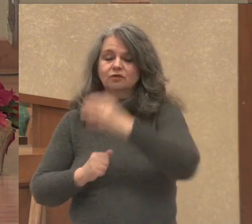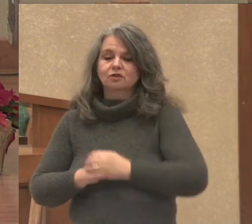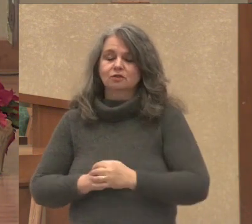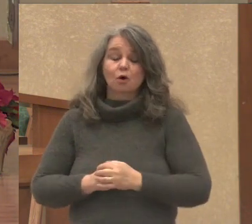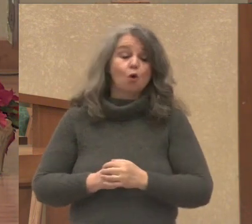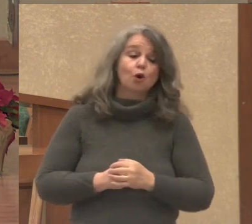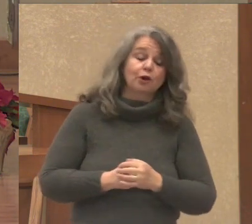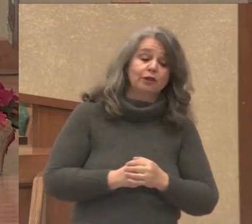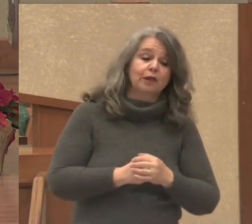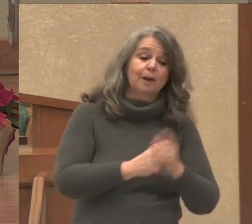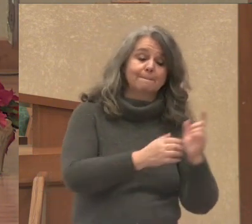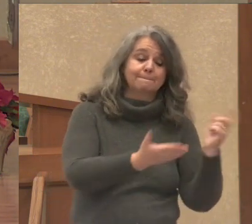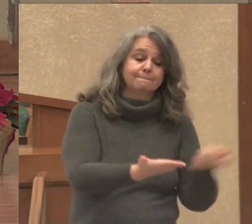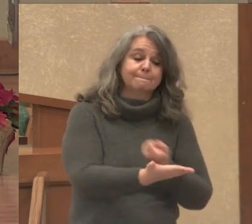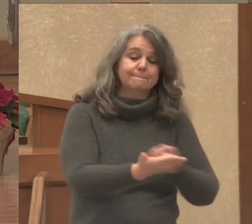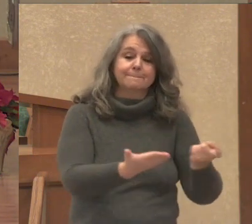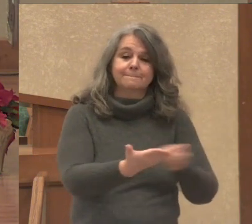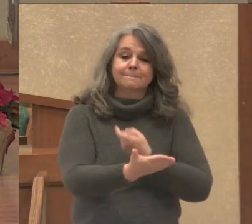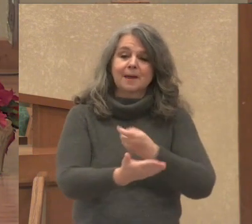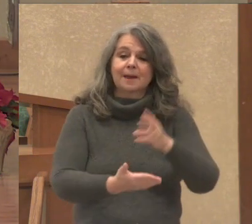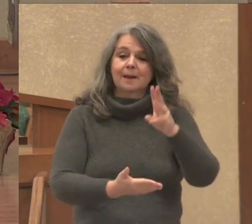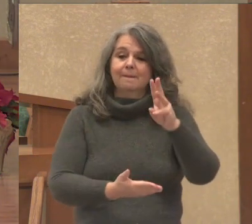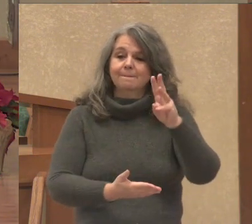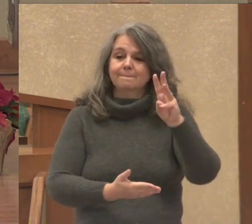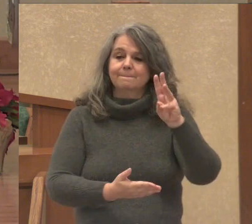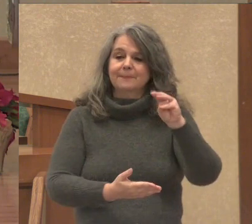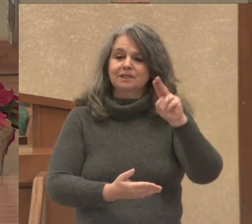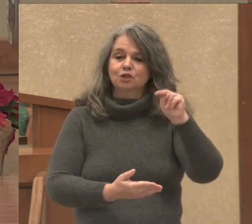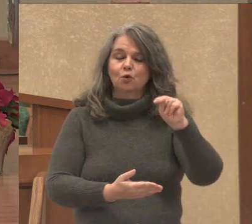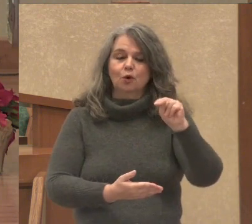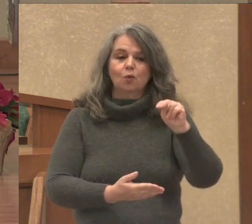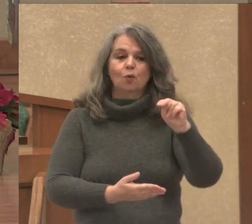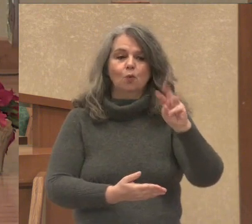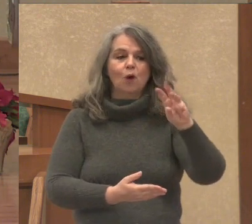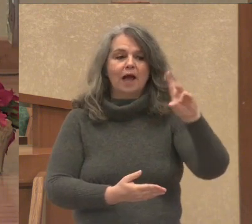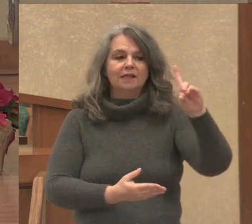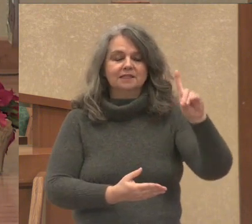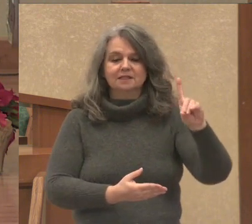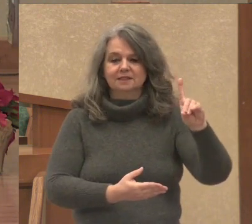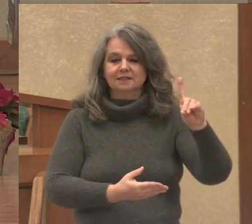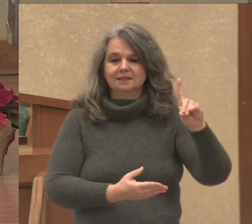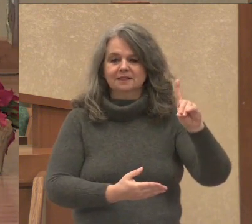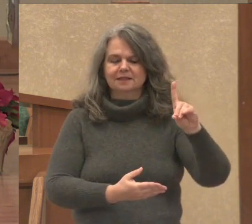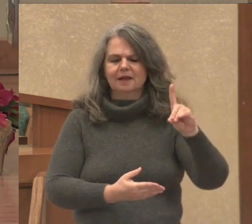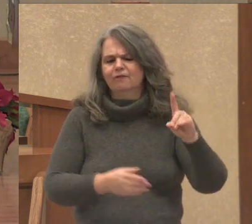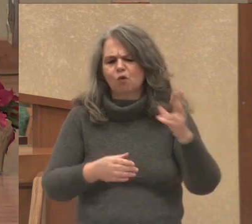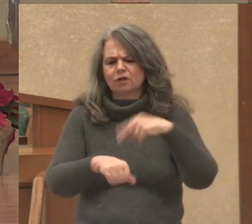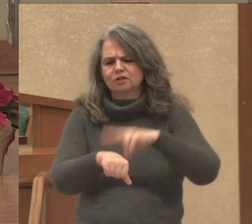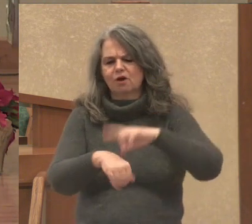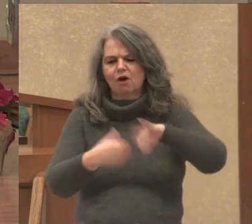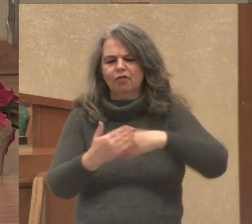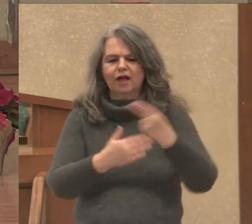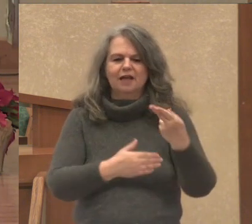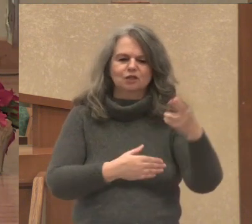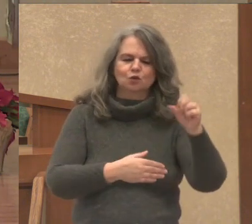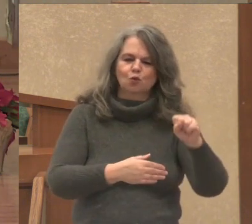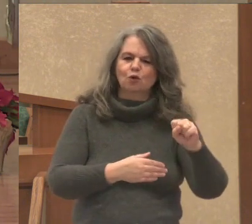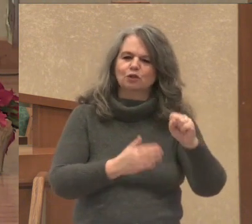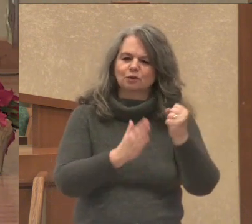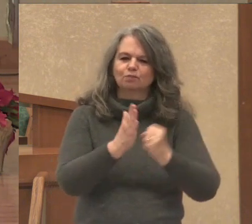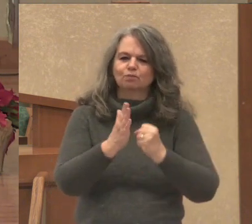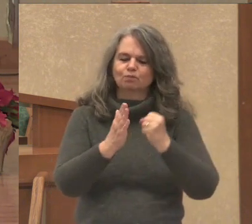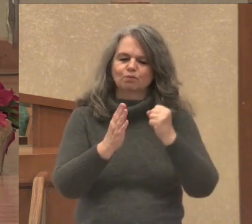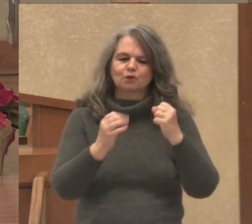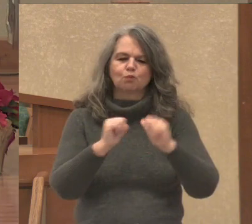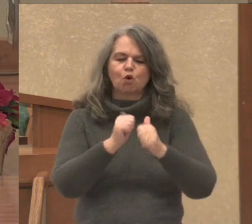having a bit of a good streak here too. And, of course, all the high school sports that are going on this winter.